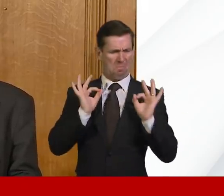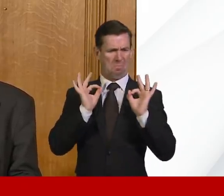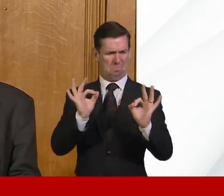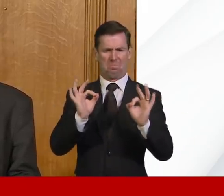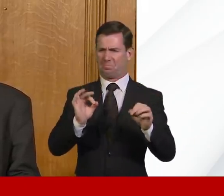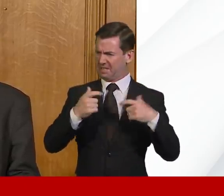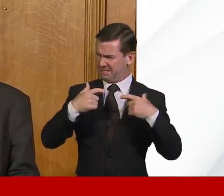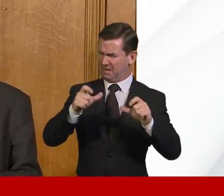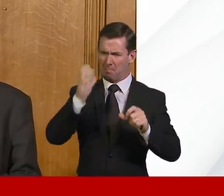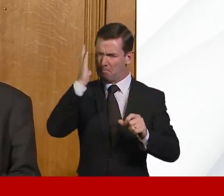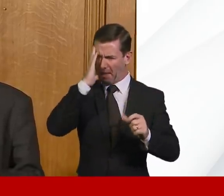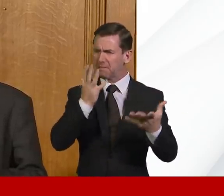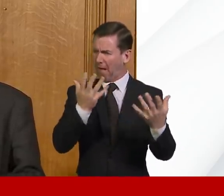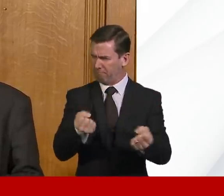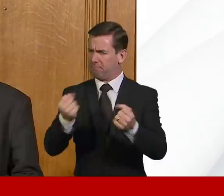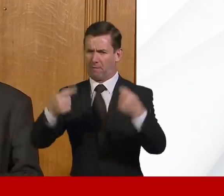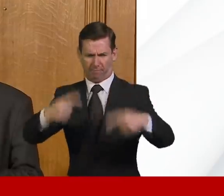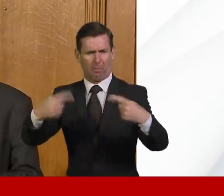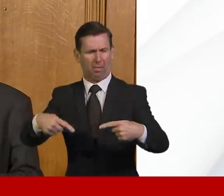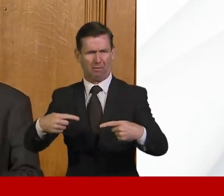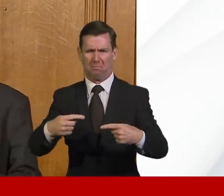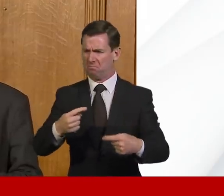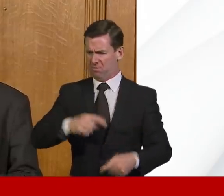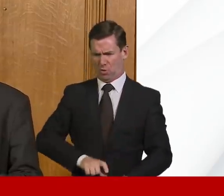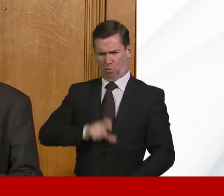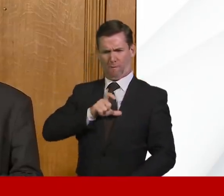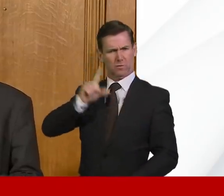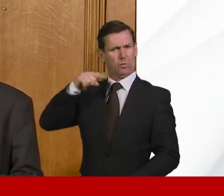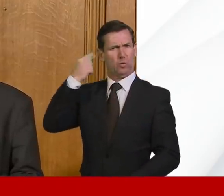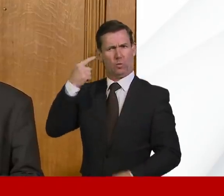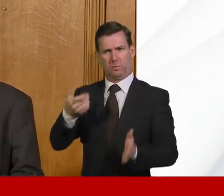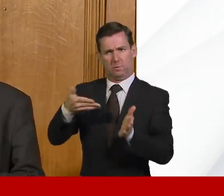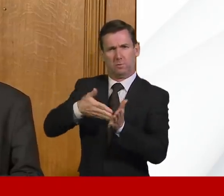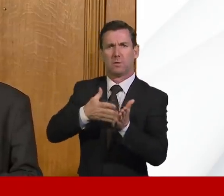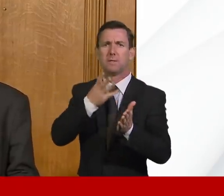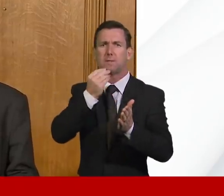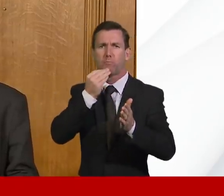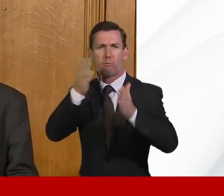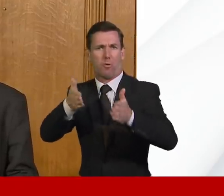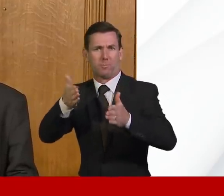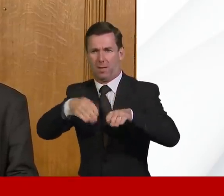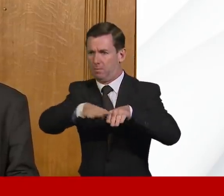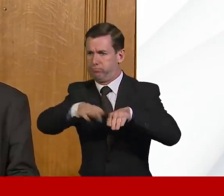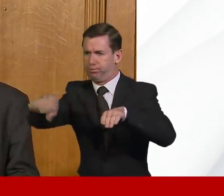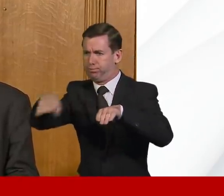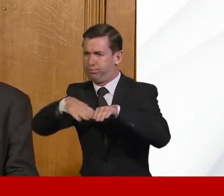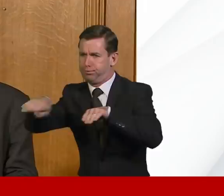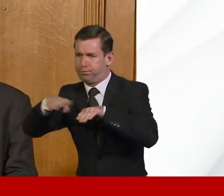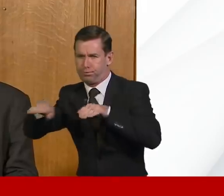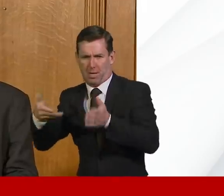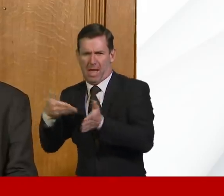capacity. And I'm also confident that capacity is expanding, particularly in London, so that we keep ahead of increase in patient numbers.